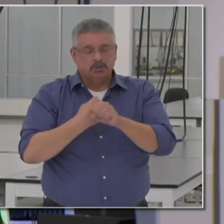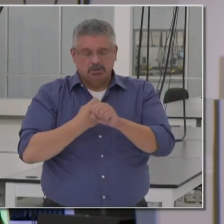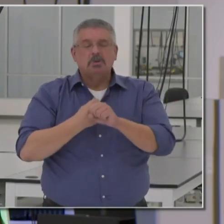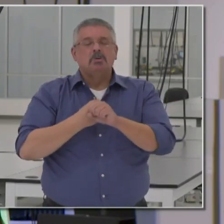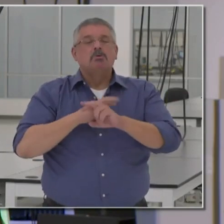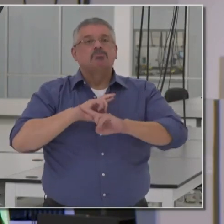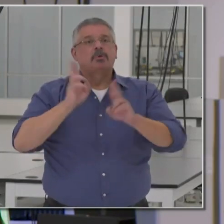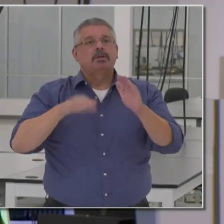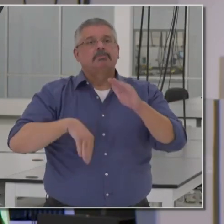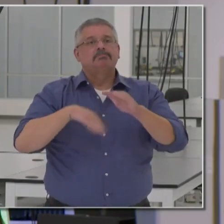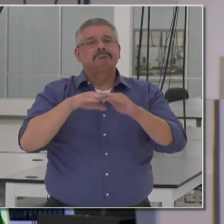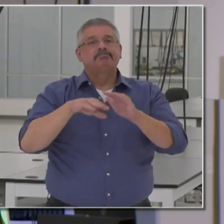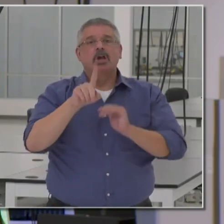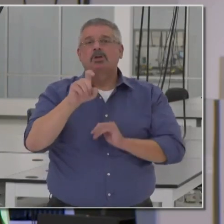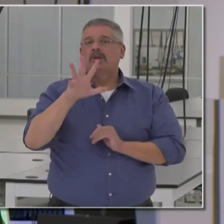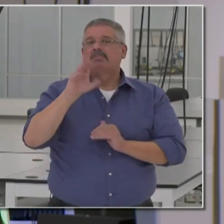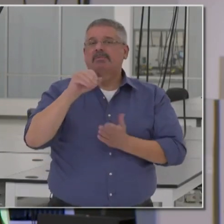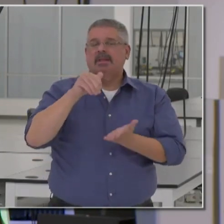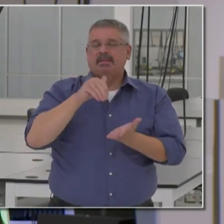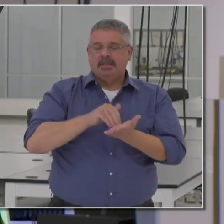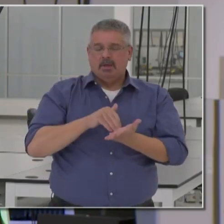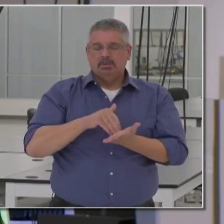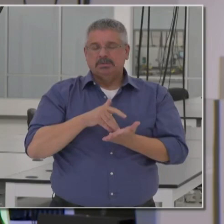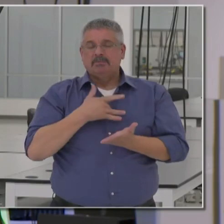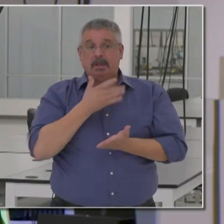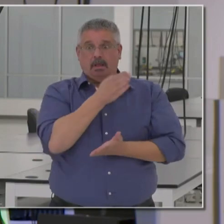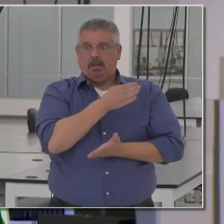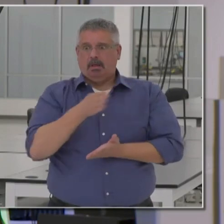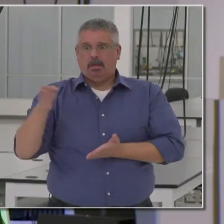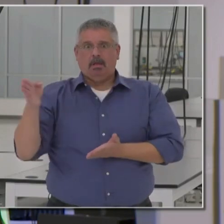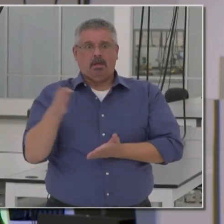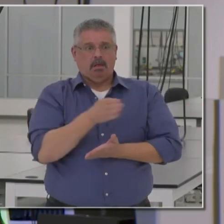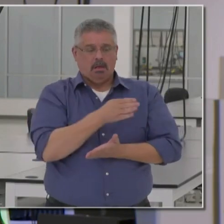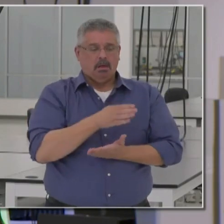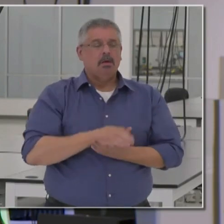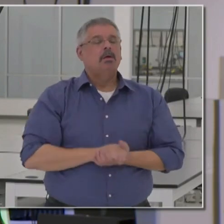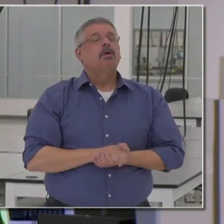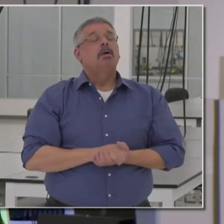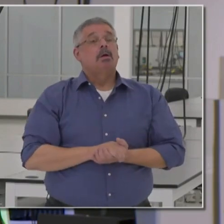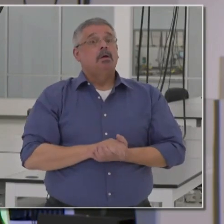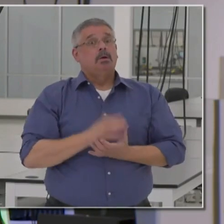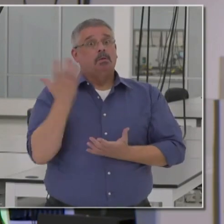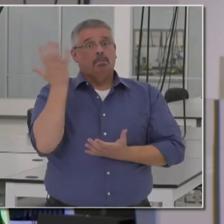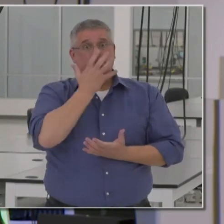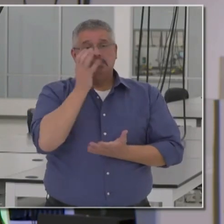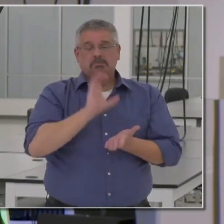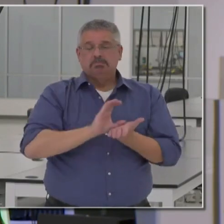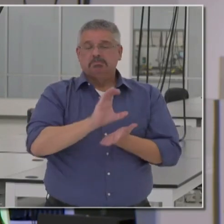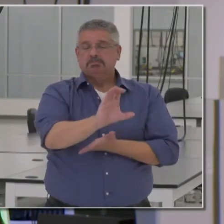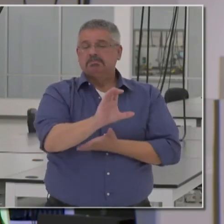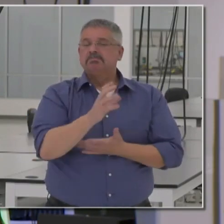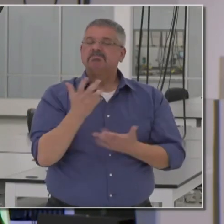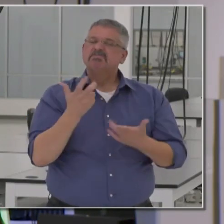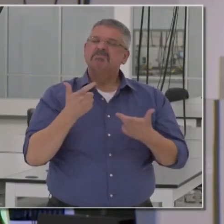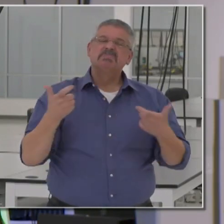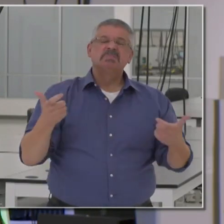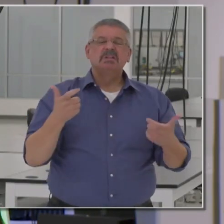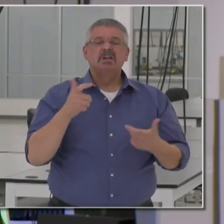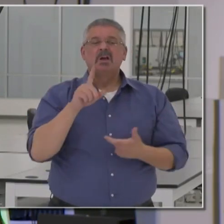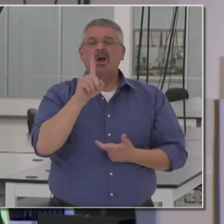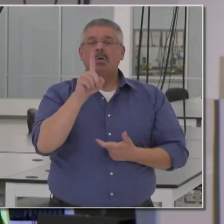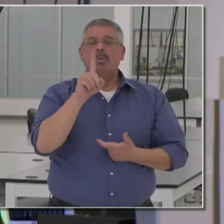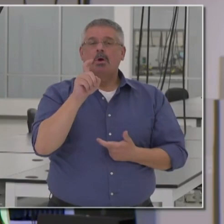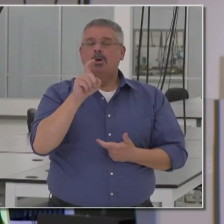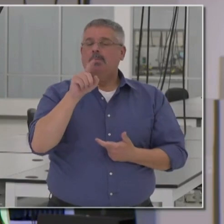150,000. That gives you a sense of the range. This was a big investment, $100.2 million